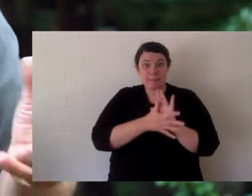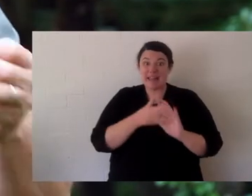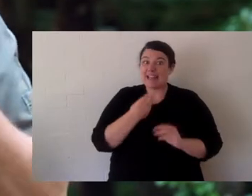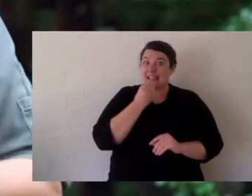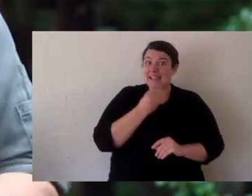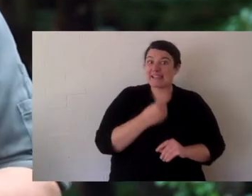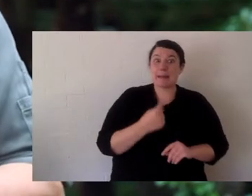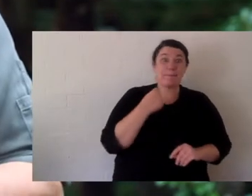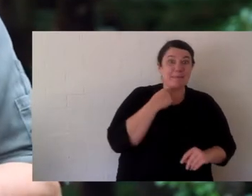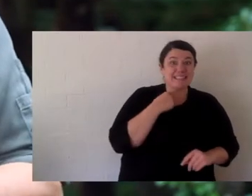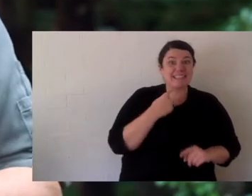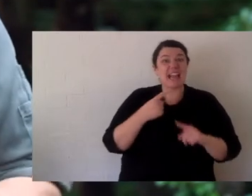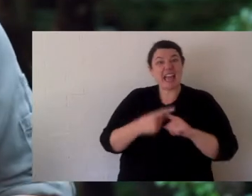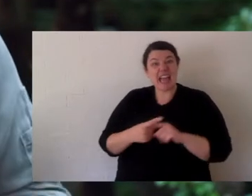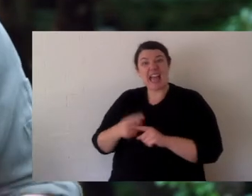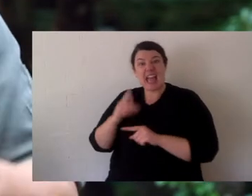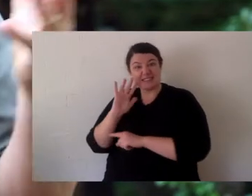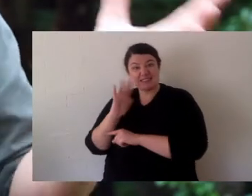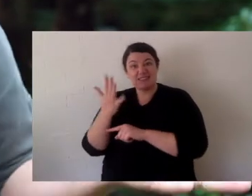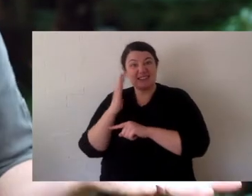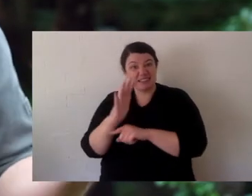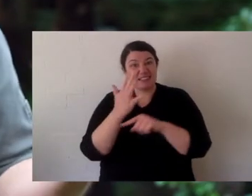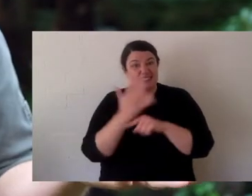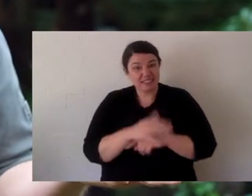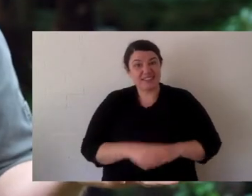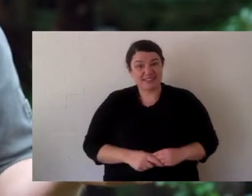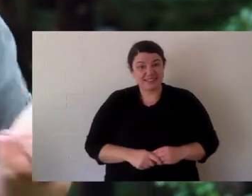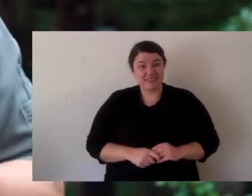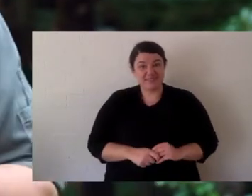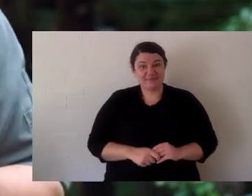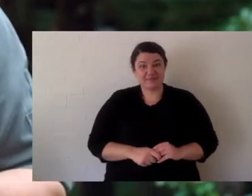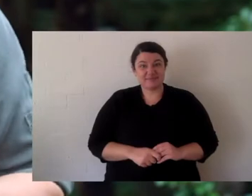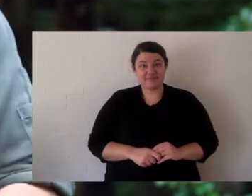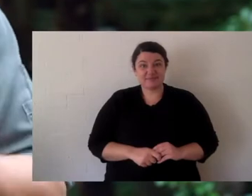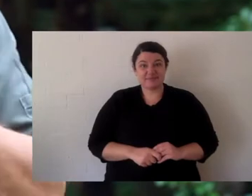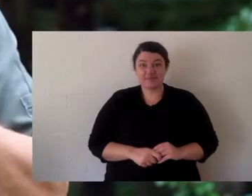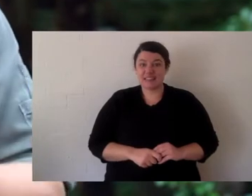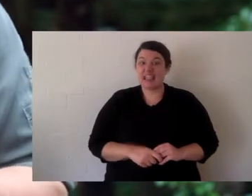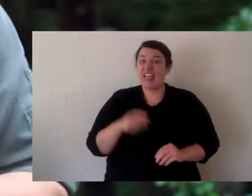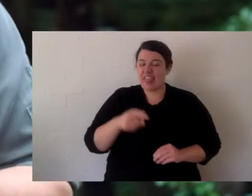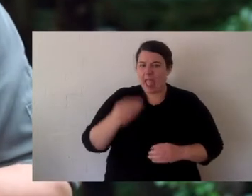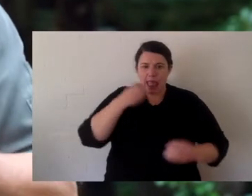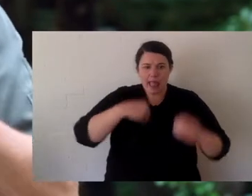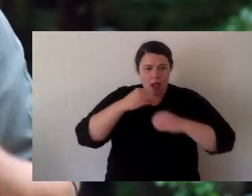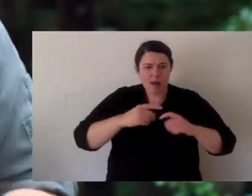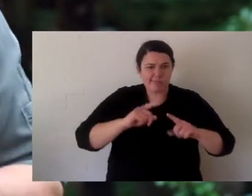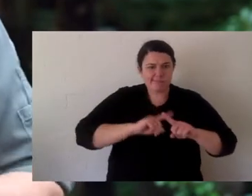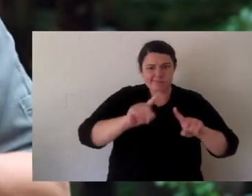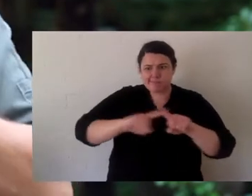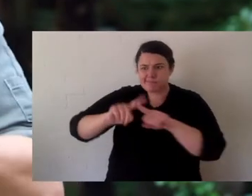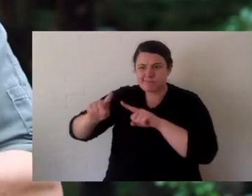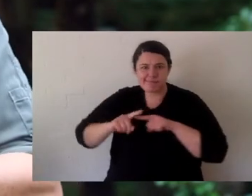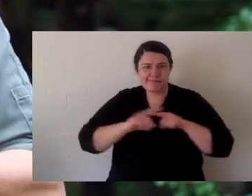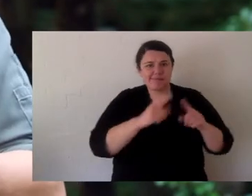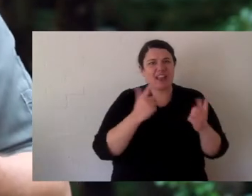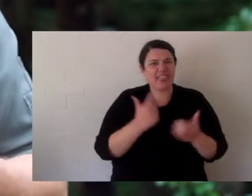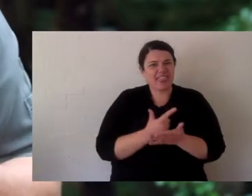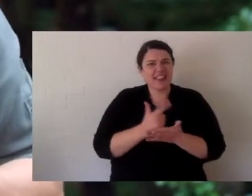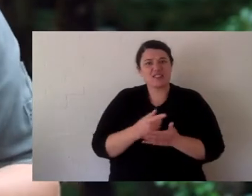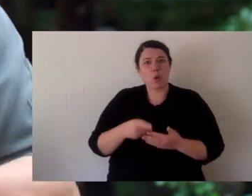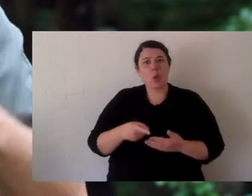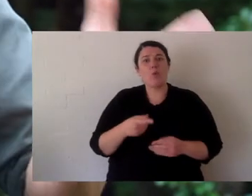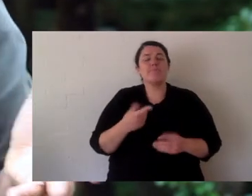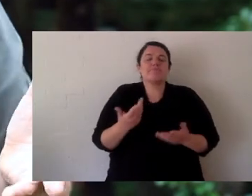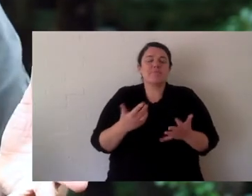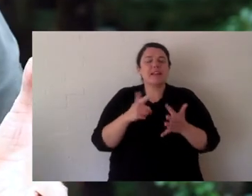but mostly they're garbage cleaners of the system. Now that might sound gross but it's not. They keep the system clean. So